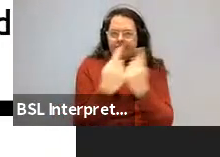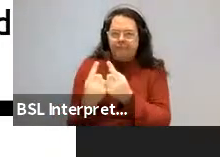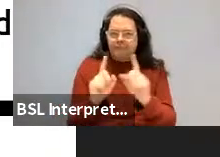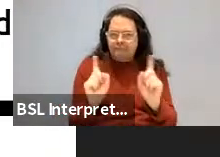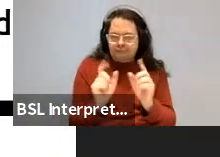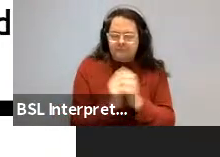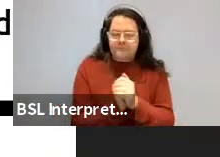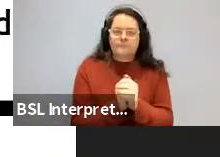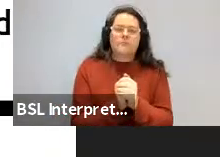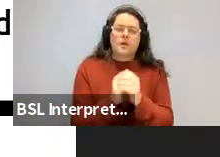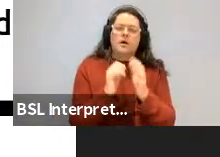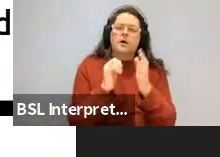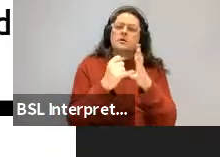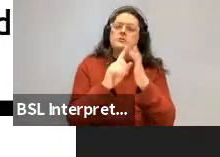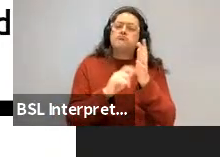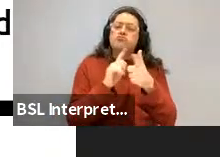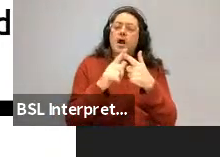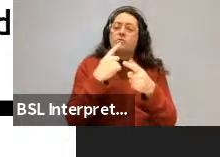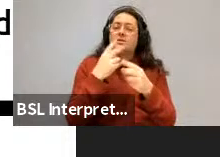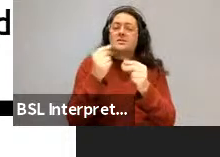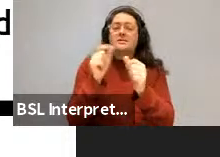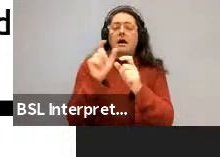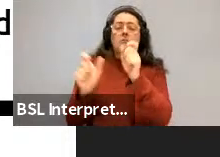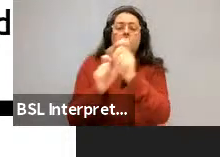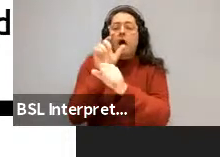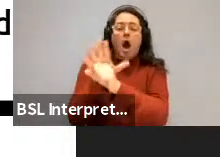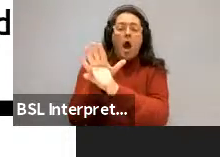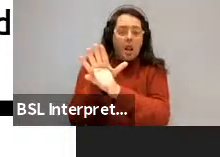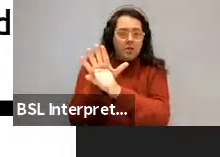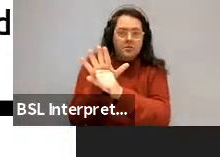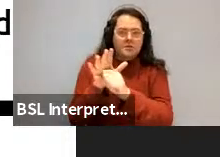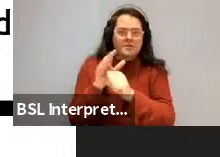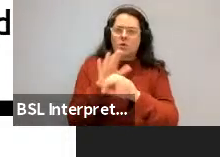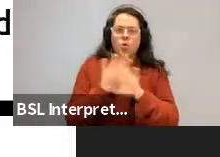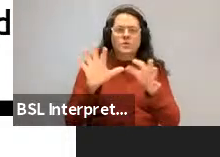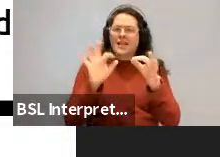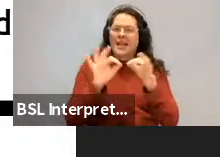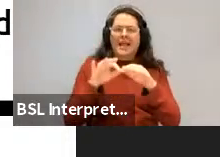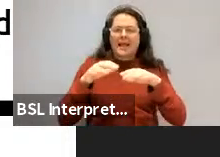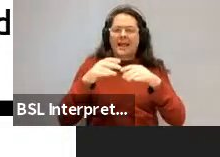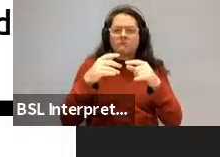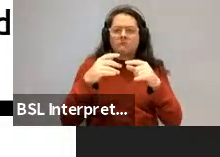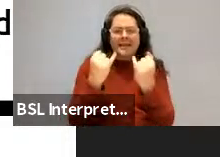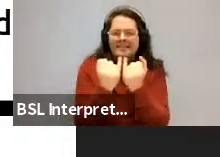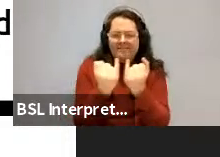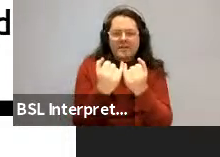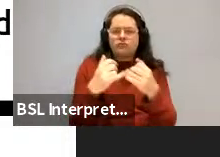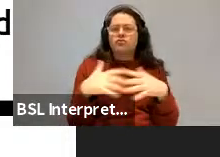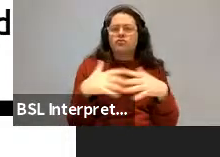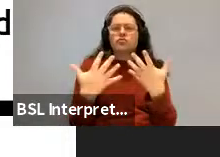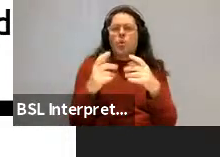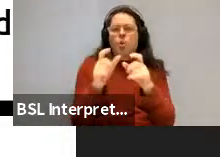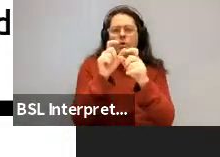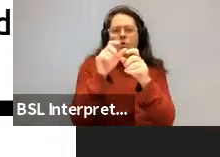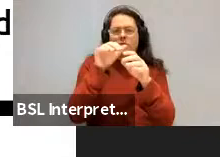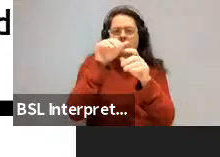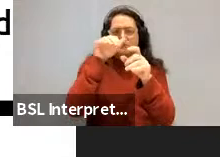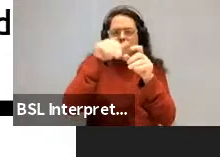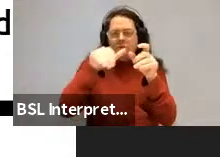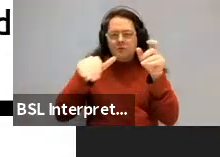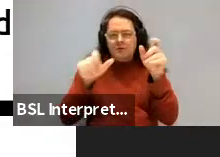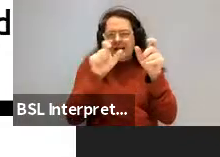suggest that some islands aren't explained by things like interference and nesting complexity, but there's a lot of other factors which aren't